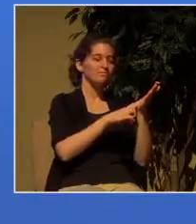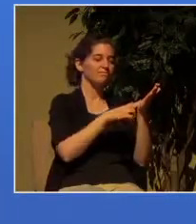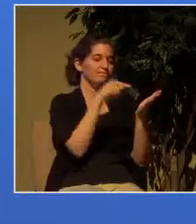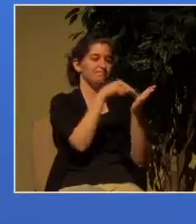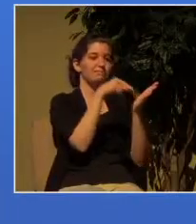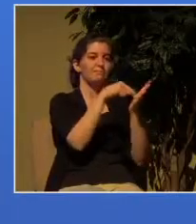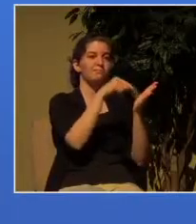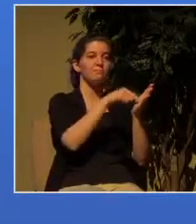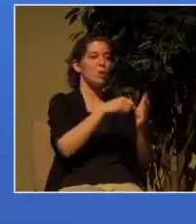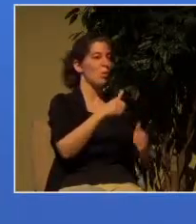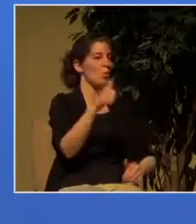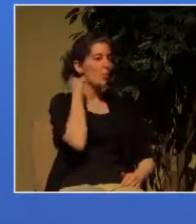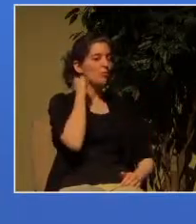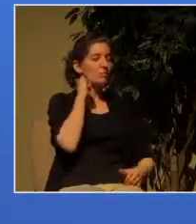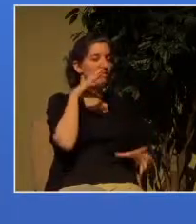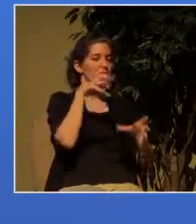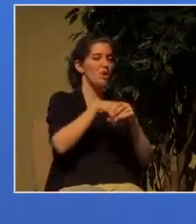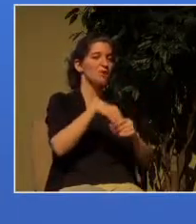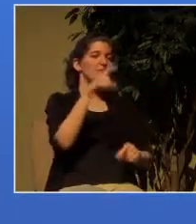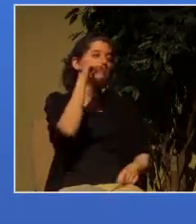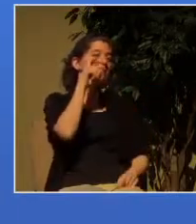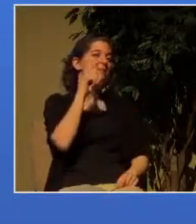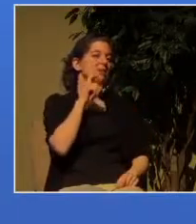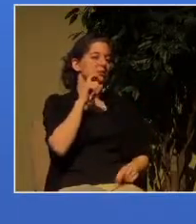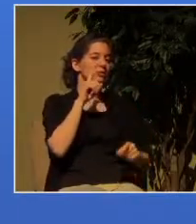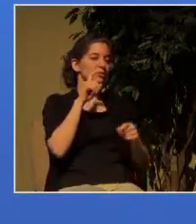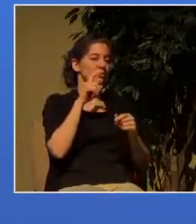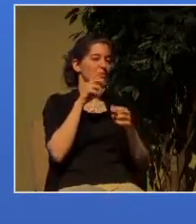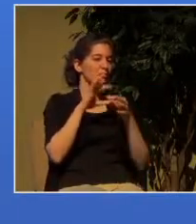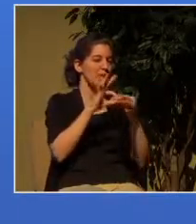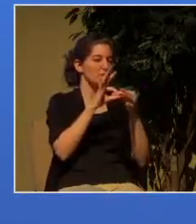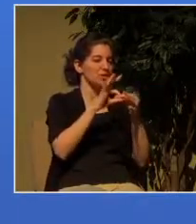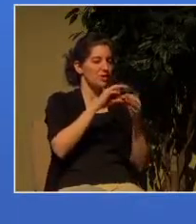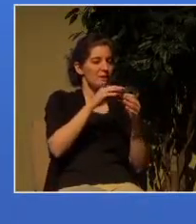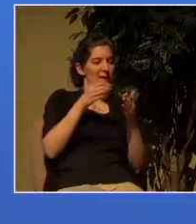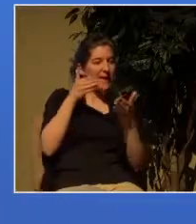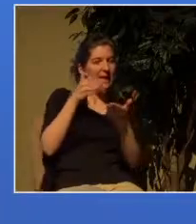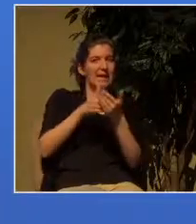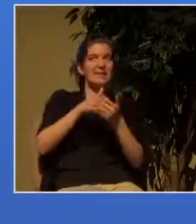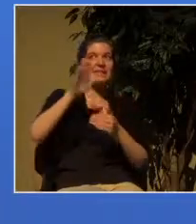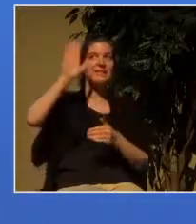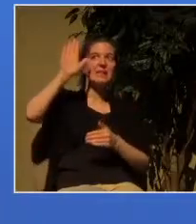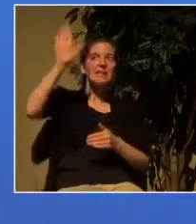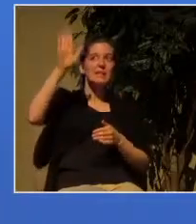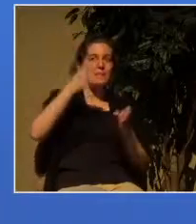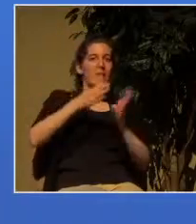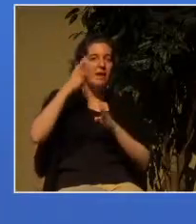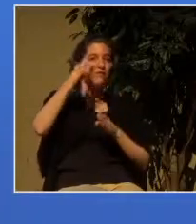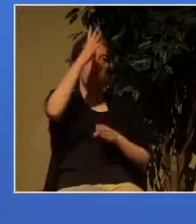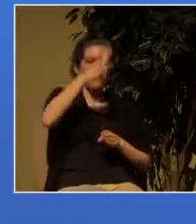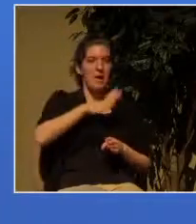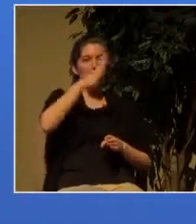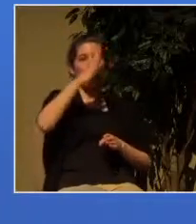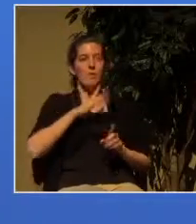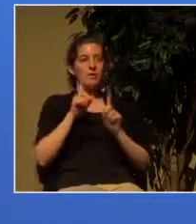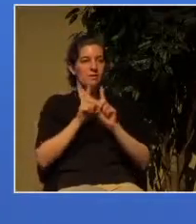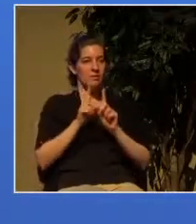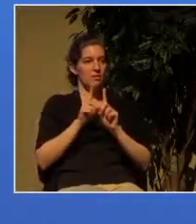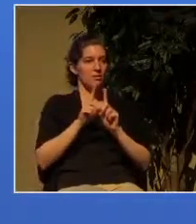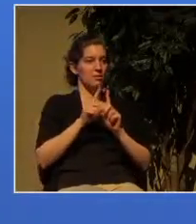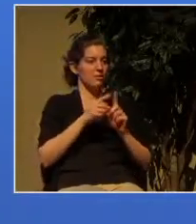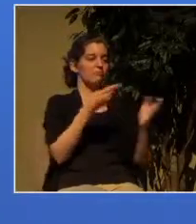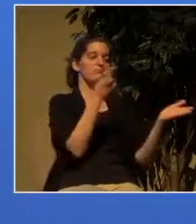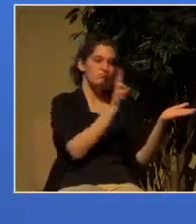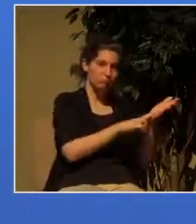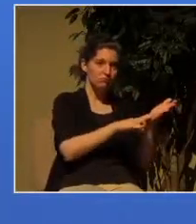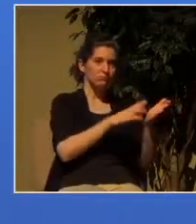quote violates the sacredness of marriage between a man and a woman unquote